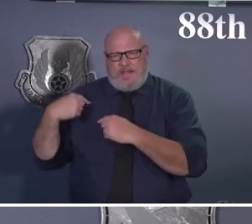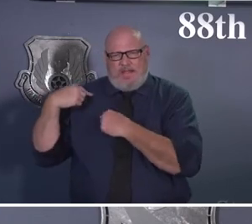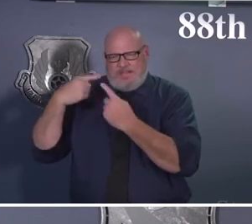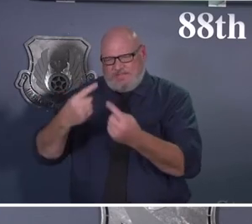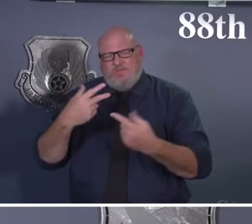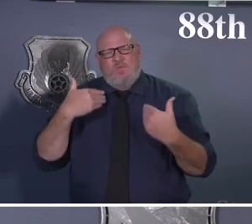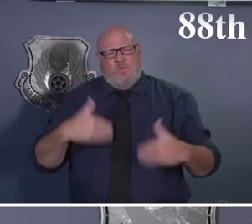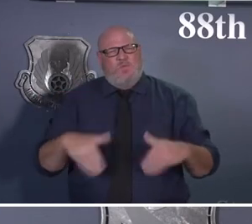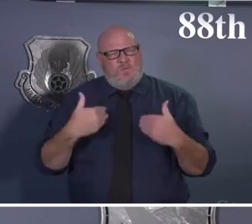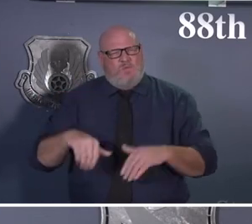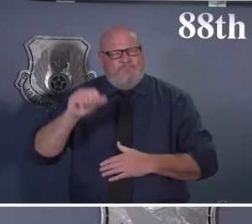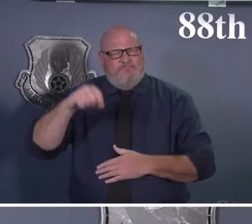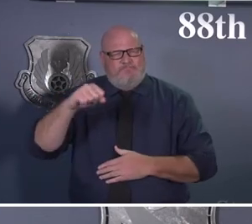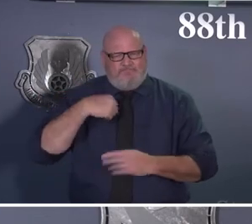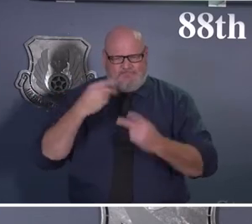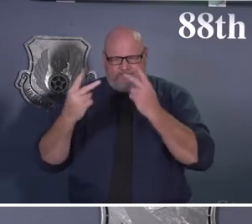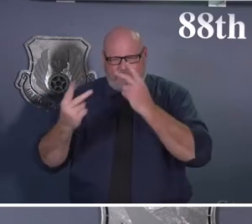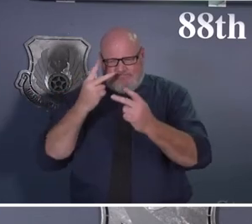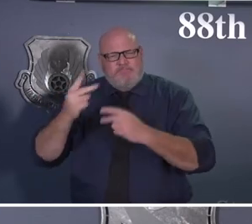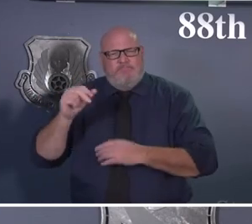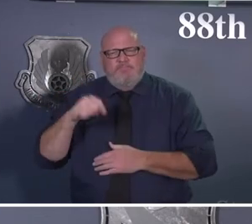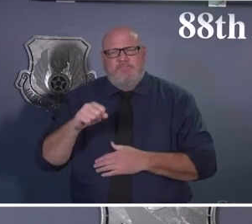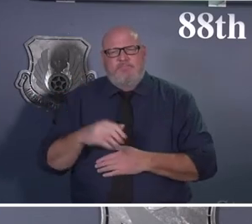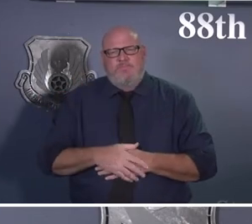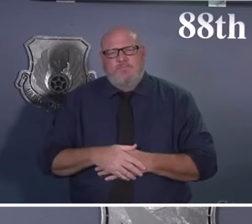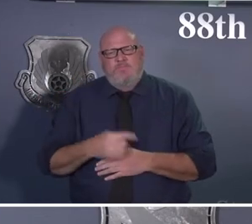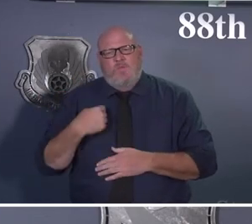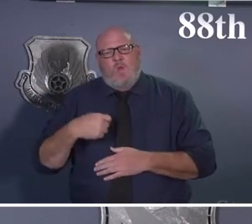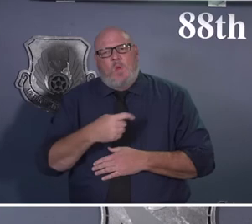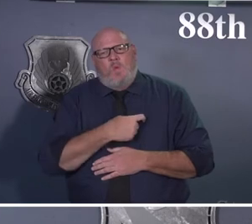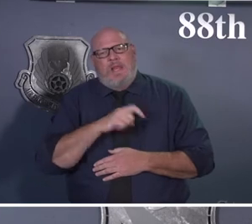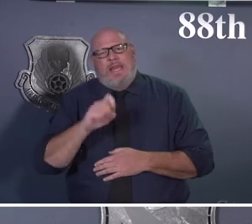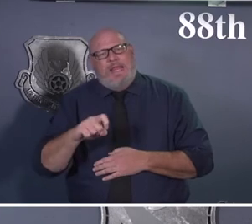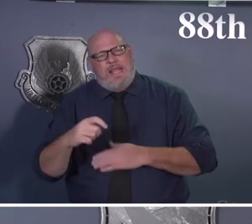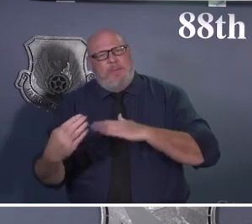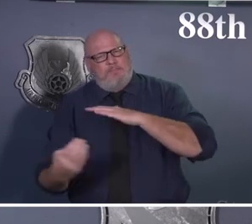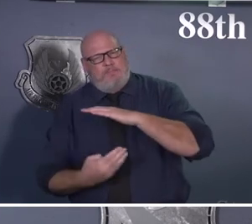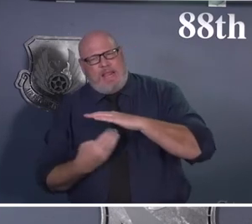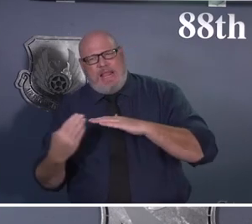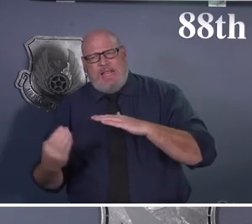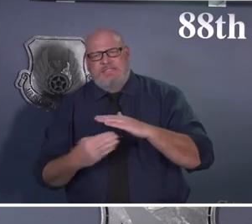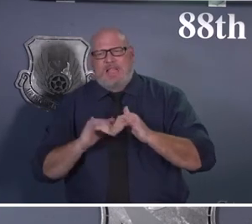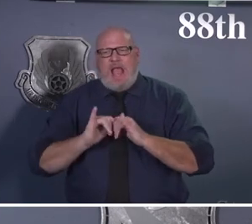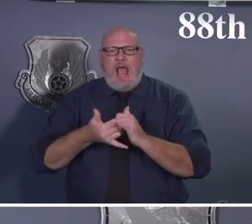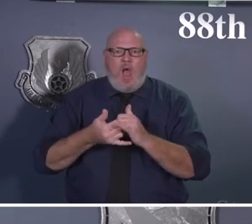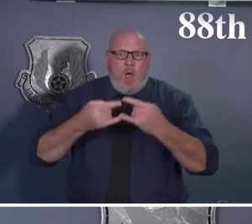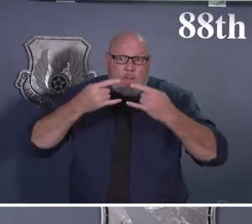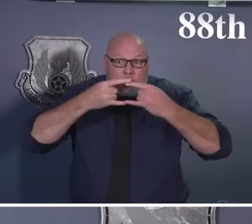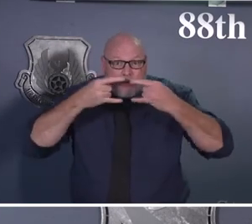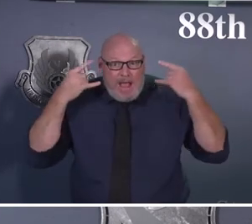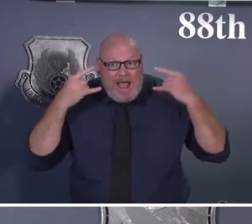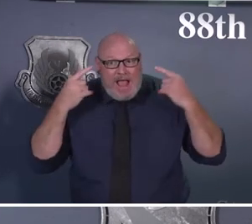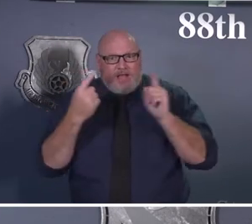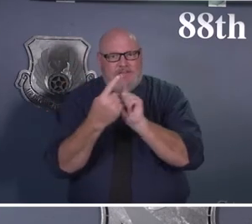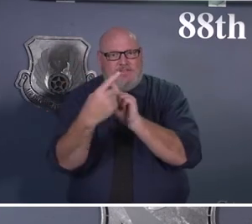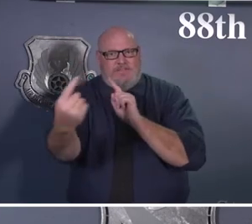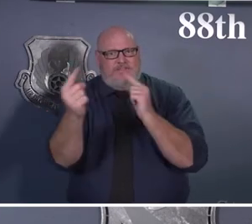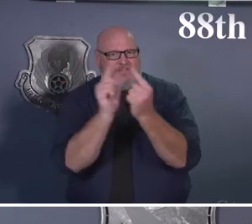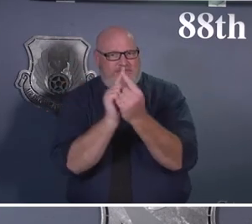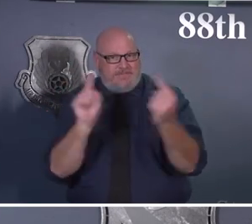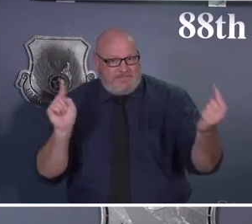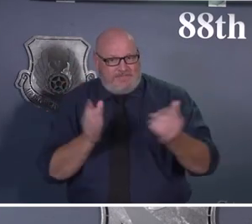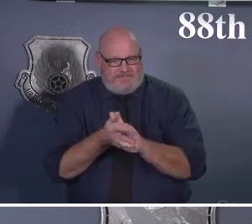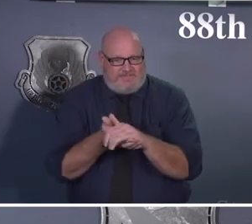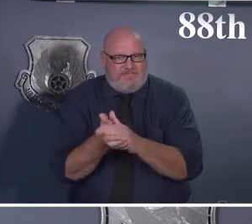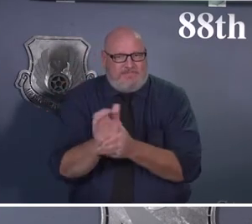but we still need to maintain the basic measures that we have out there. Wear that mask. Maintain that physical distance, but stay